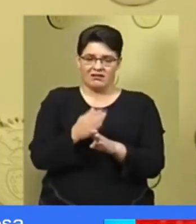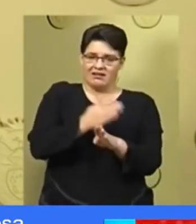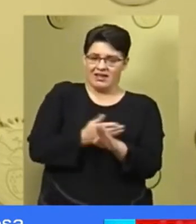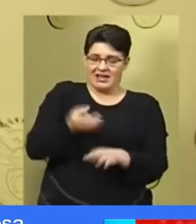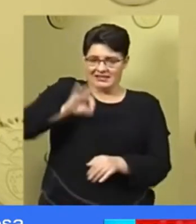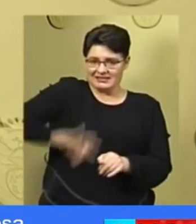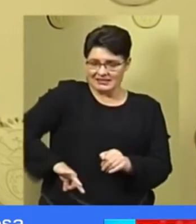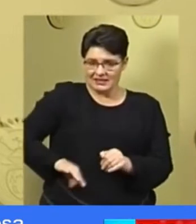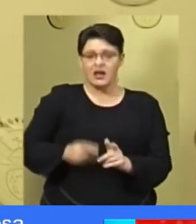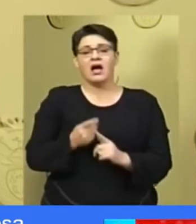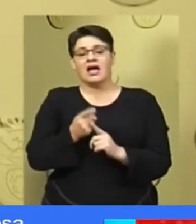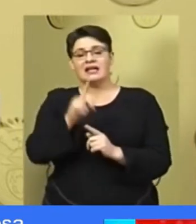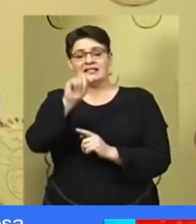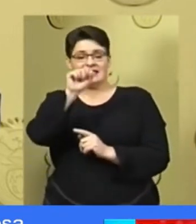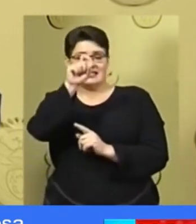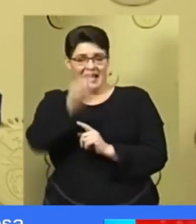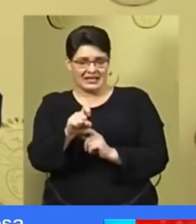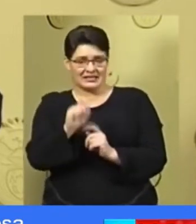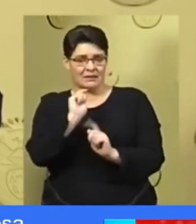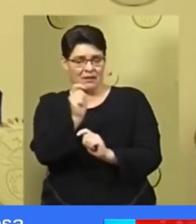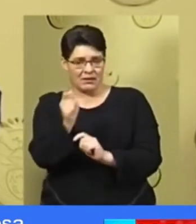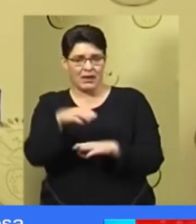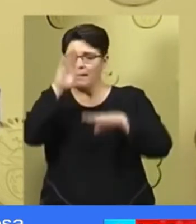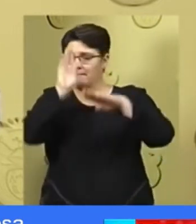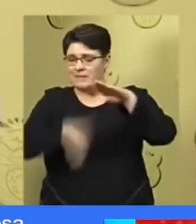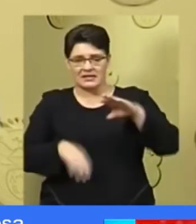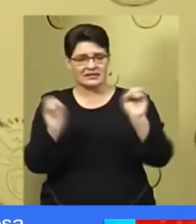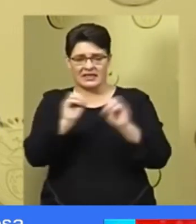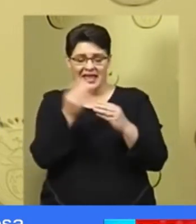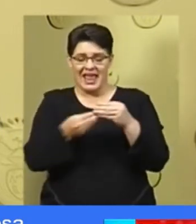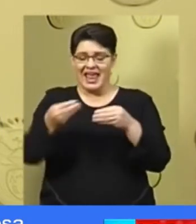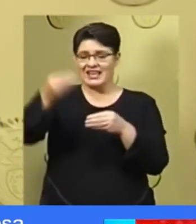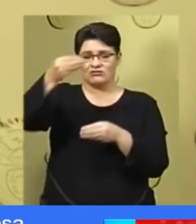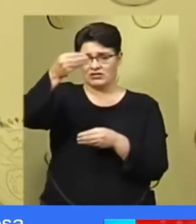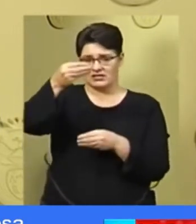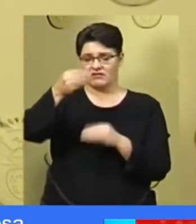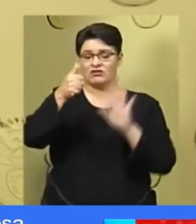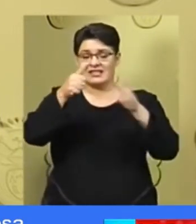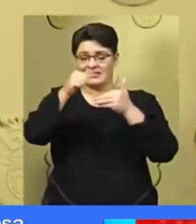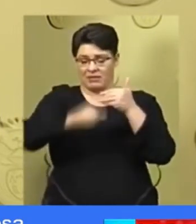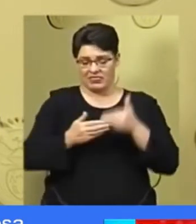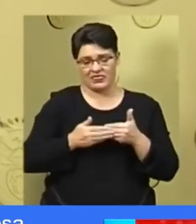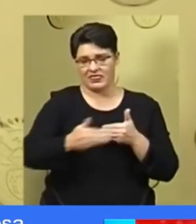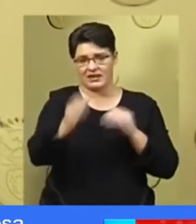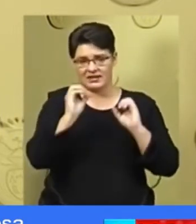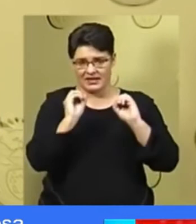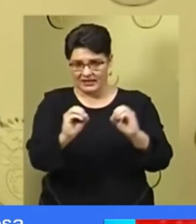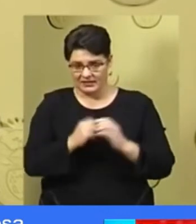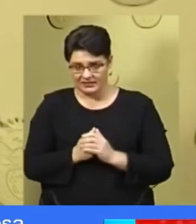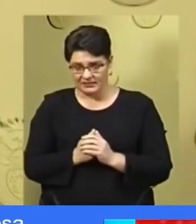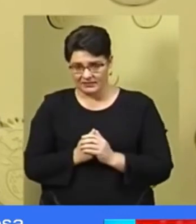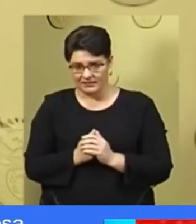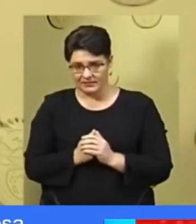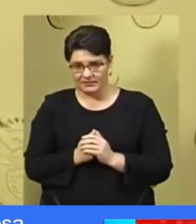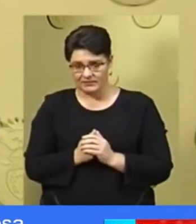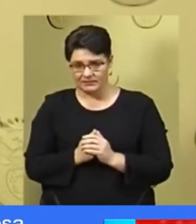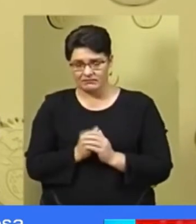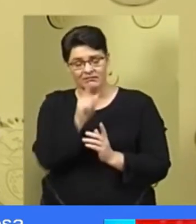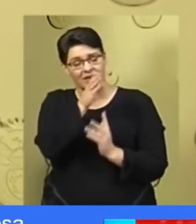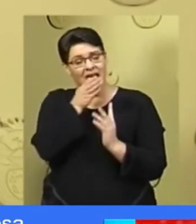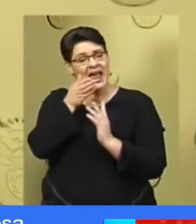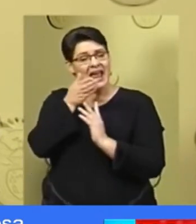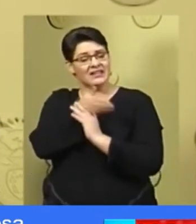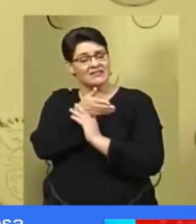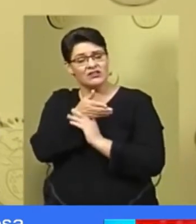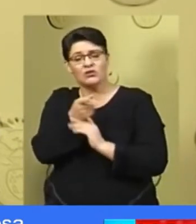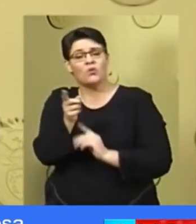income tax payments without penalties or interest over the next six months. This intervention is